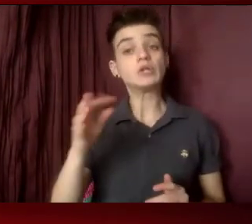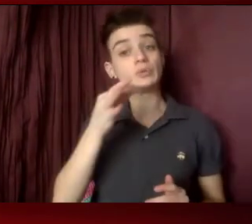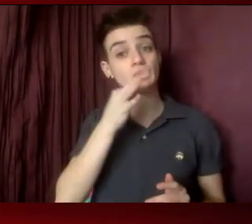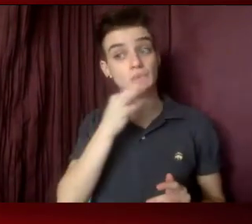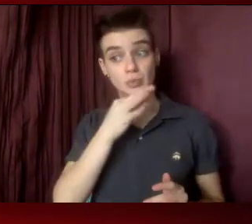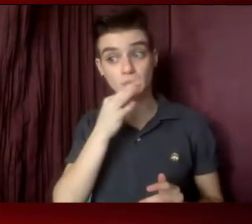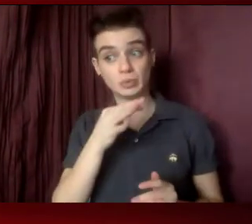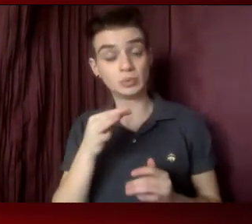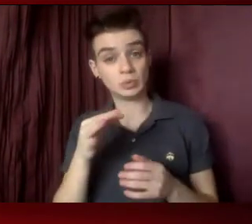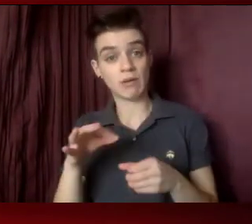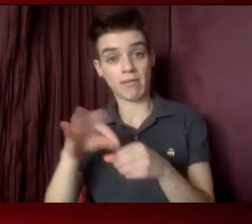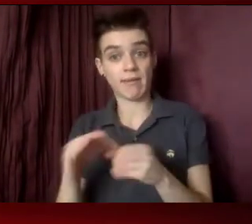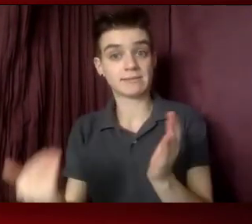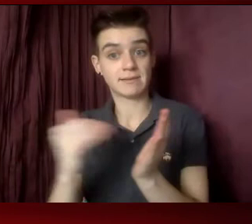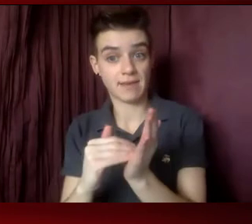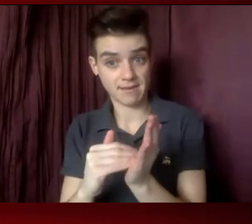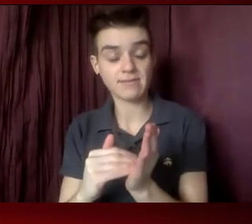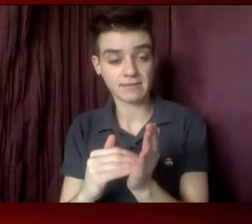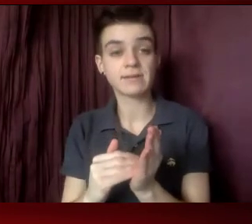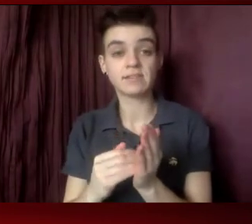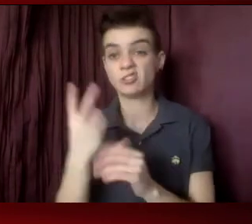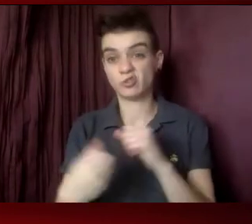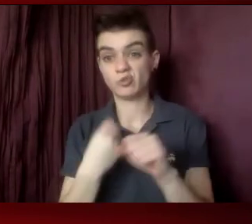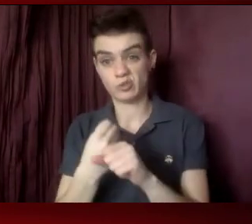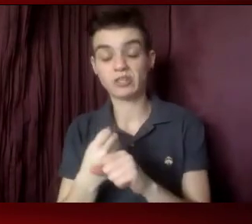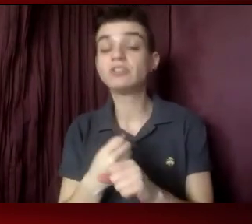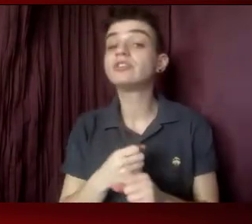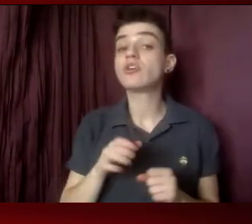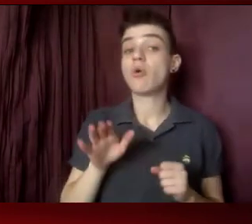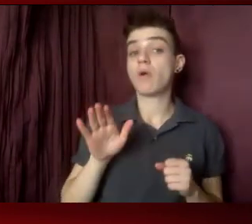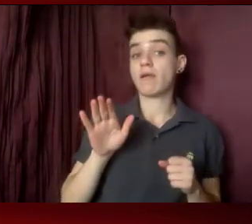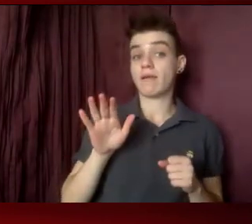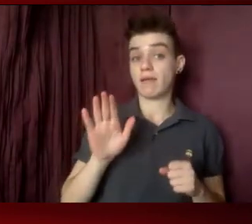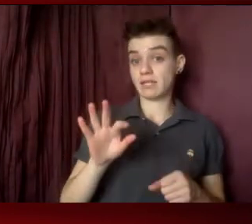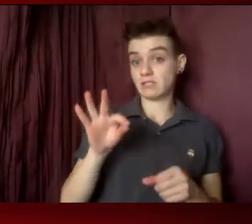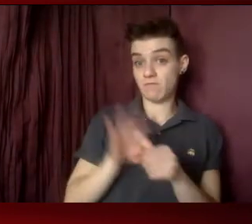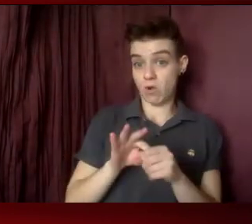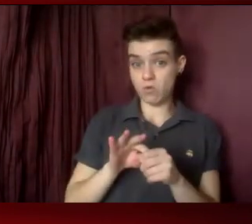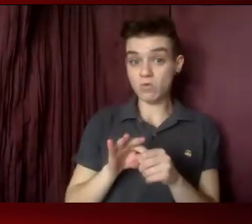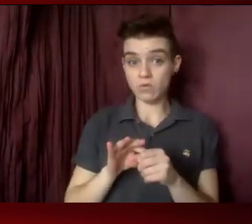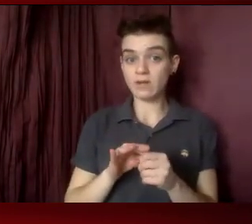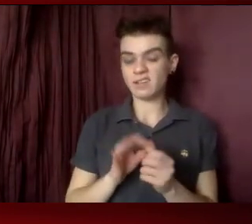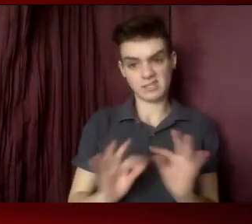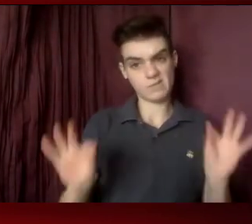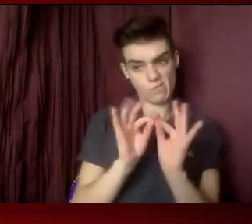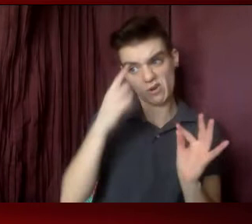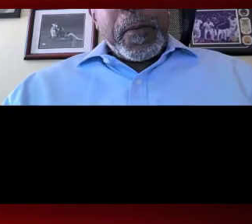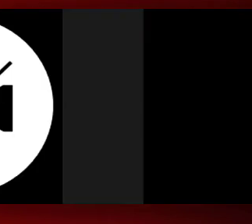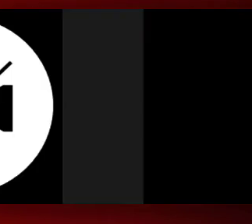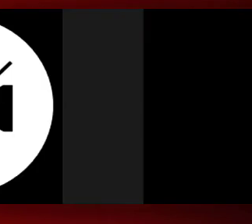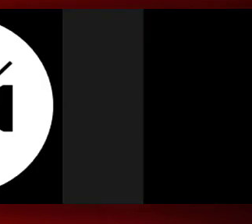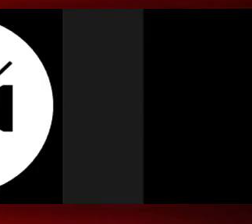special election. So getting out the vote in Georgia is as important to him as it is to me. And I'll turn it back over to Carrie.